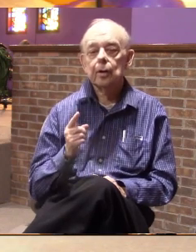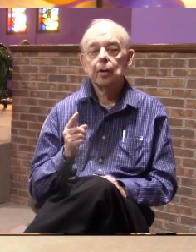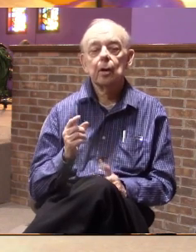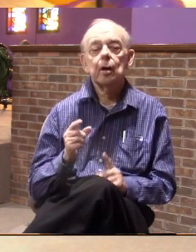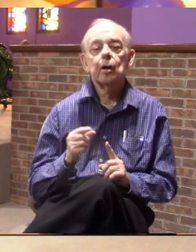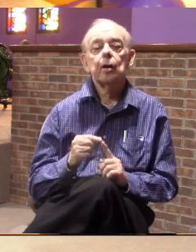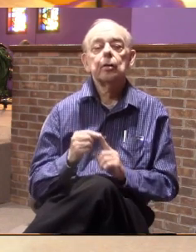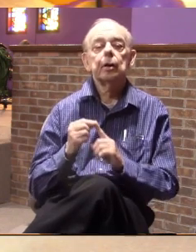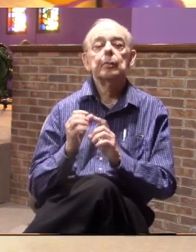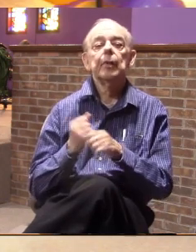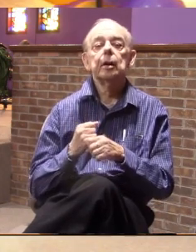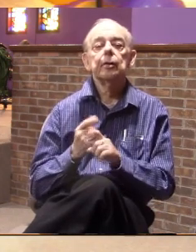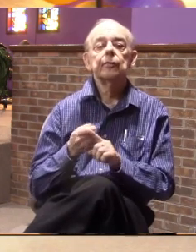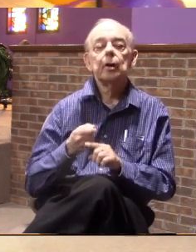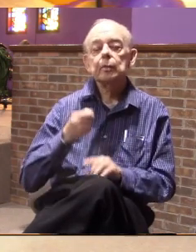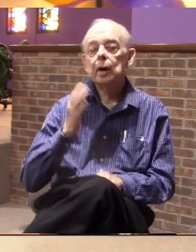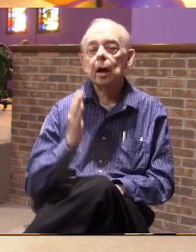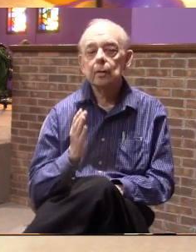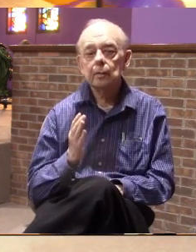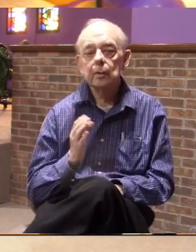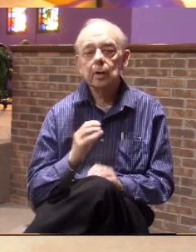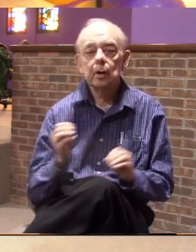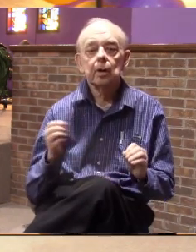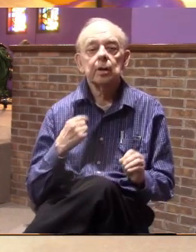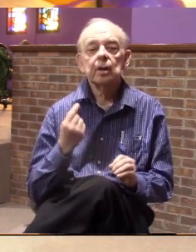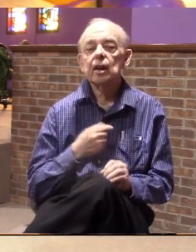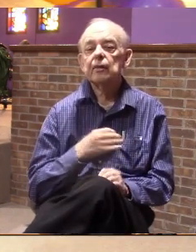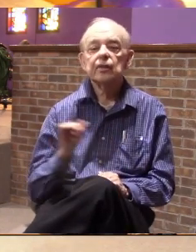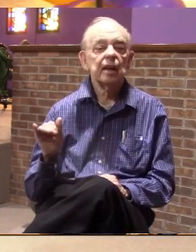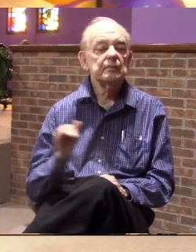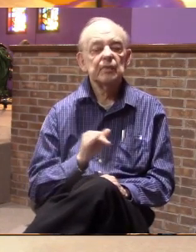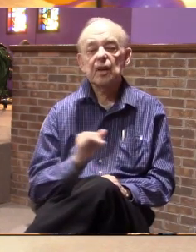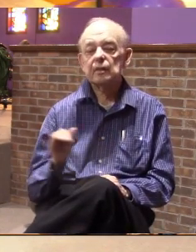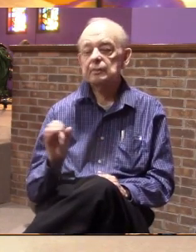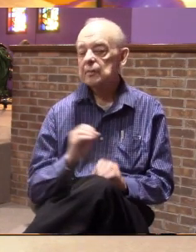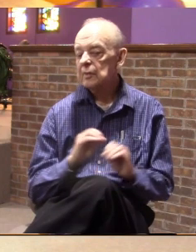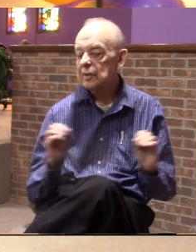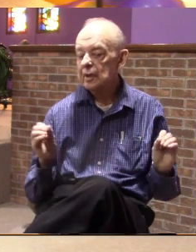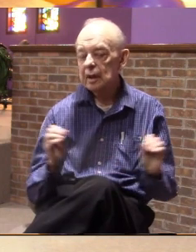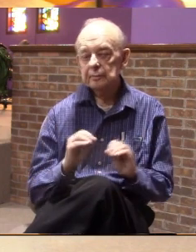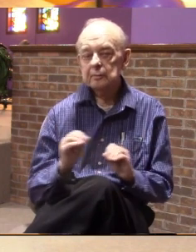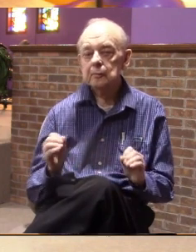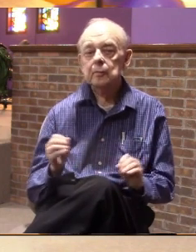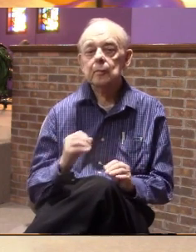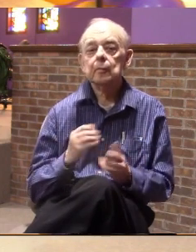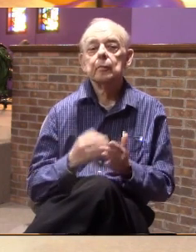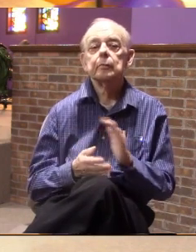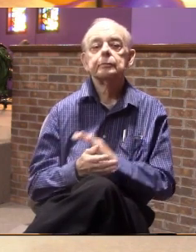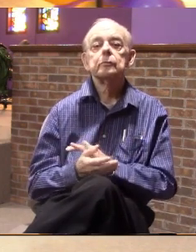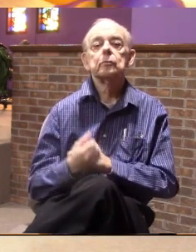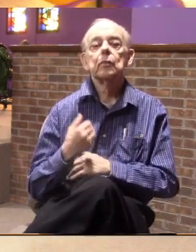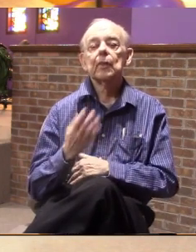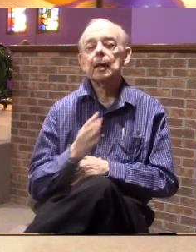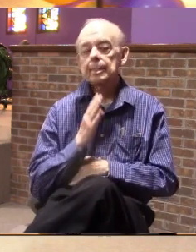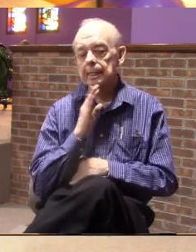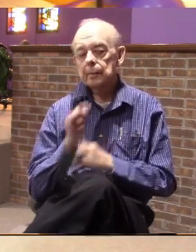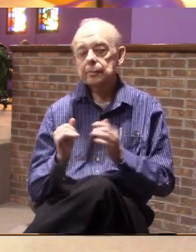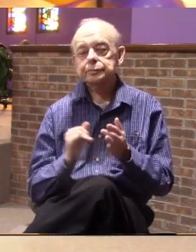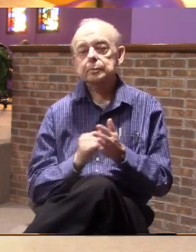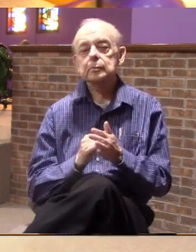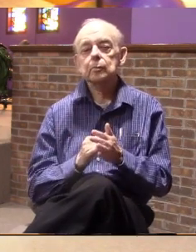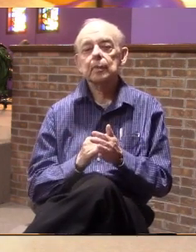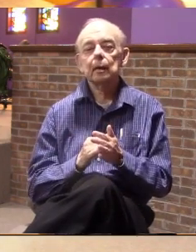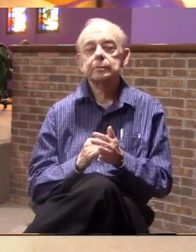creation from God. None of us are the same. And this morning, that's what we want to talk about,